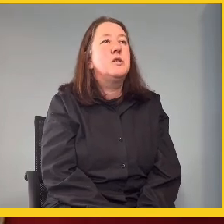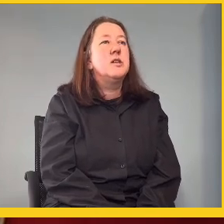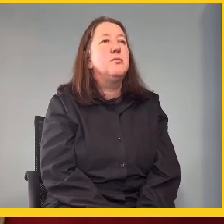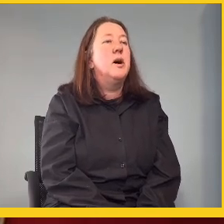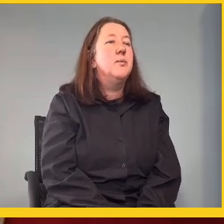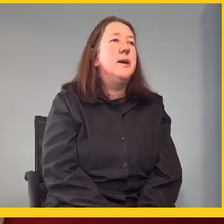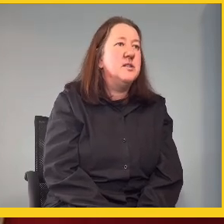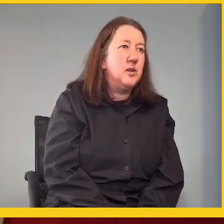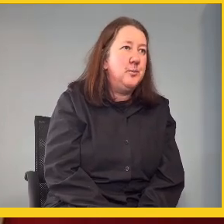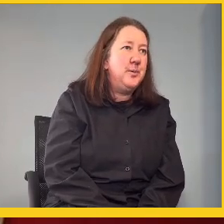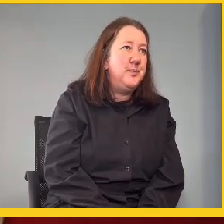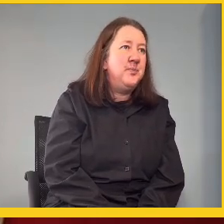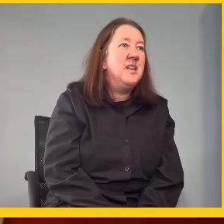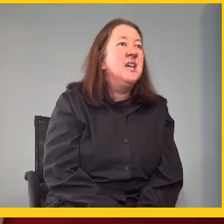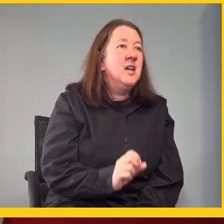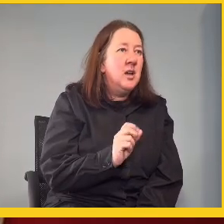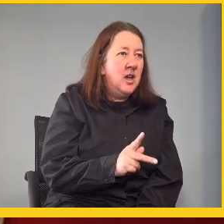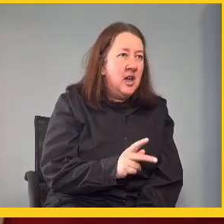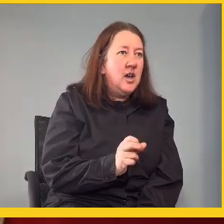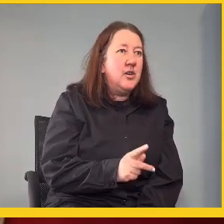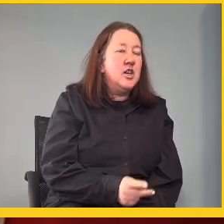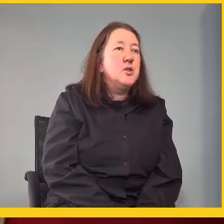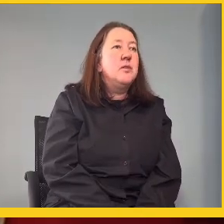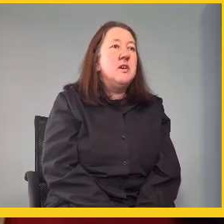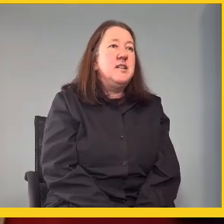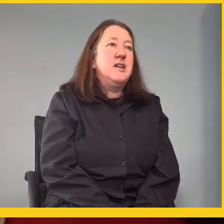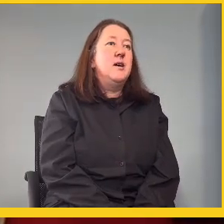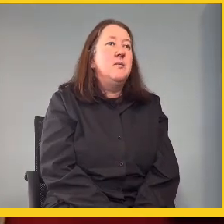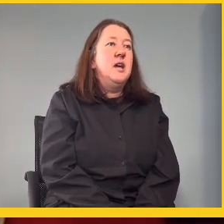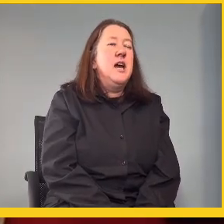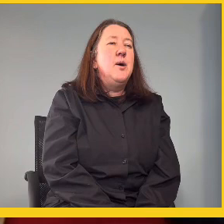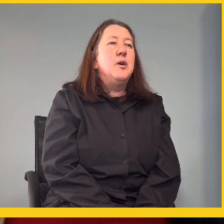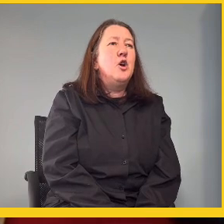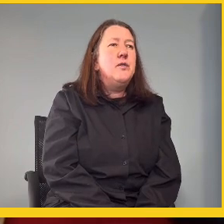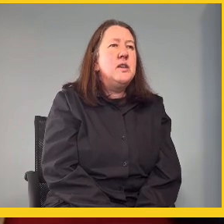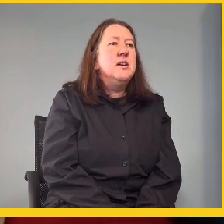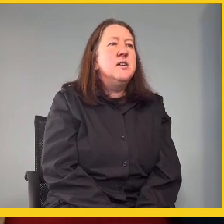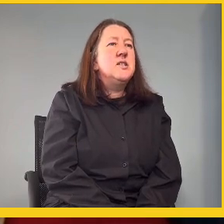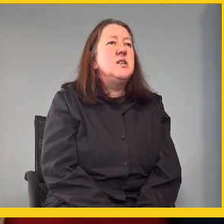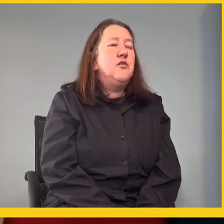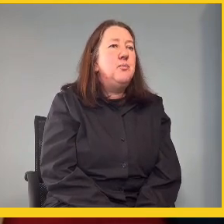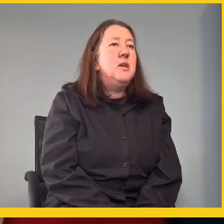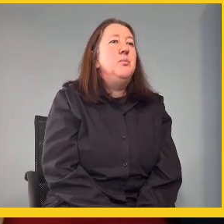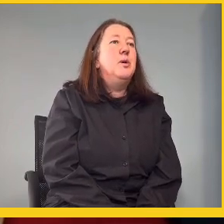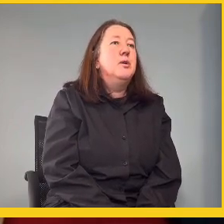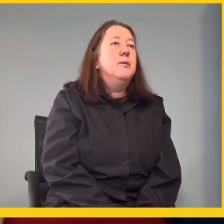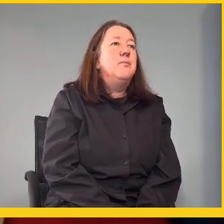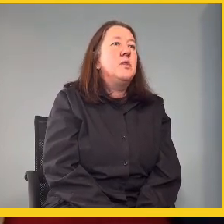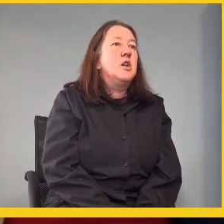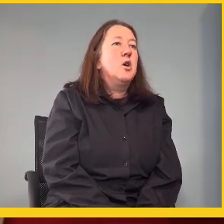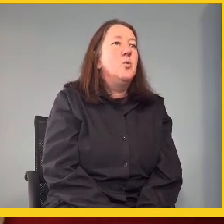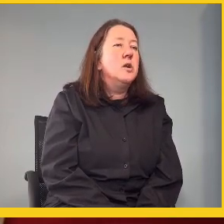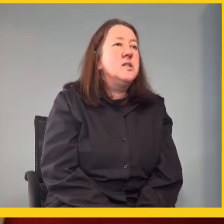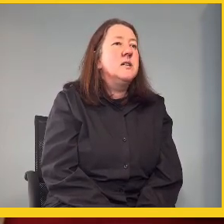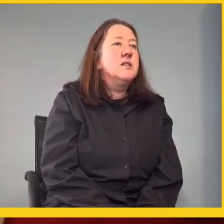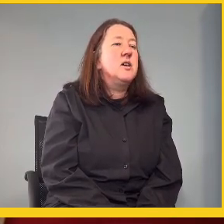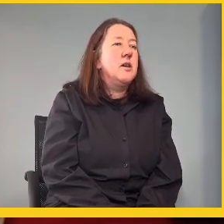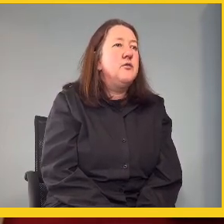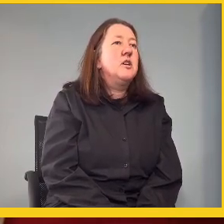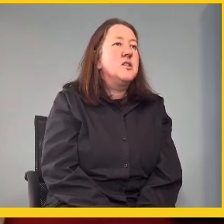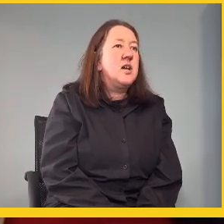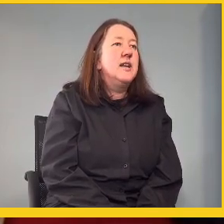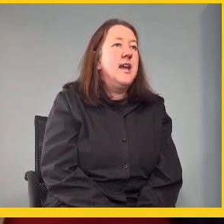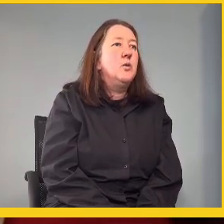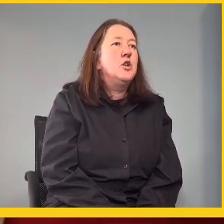promoted by cancer. Okay. Okay. So at that time, but over the years, deaf people, you know, wanted